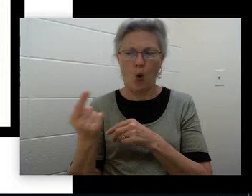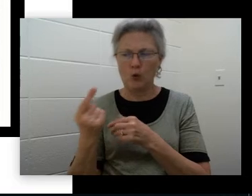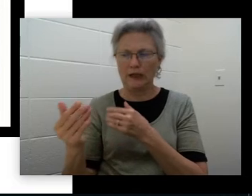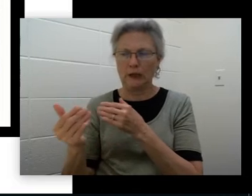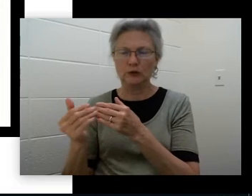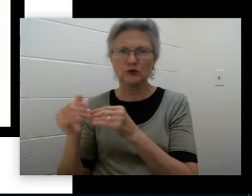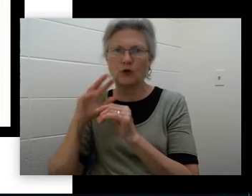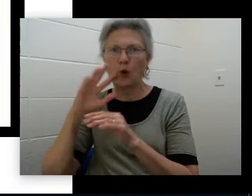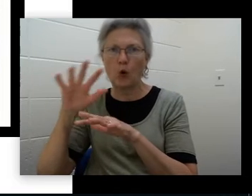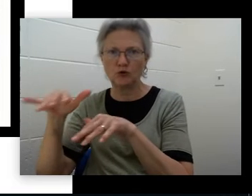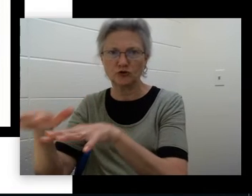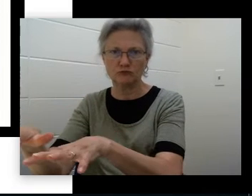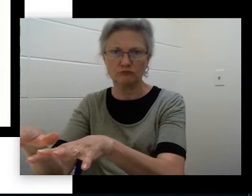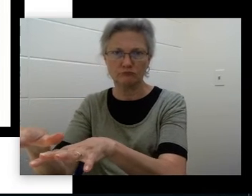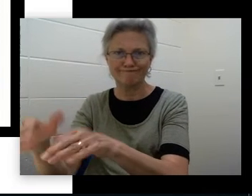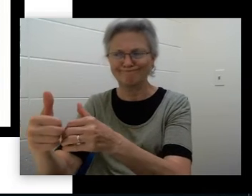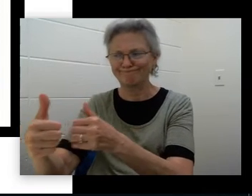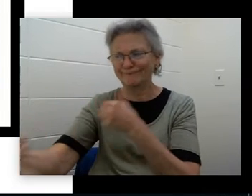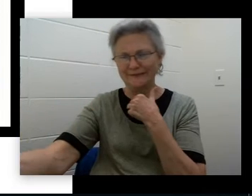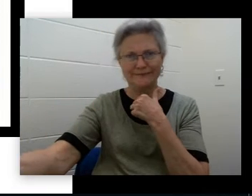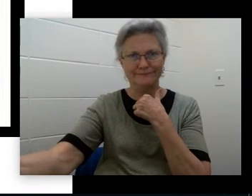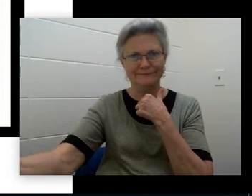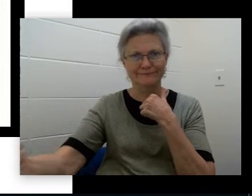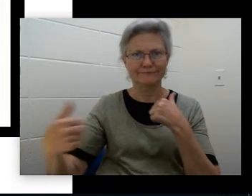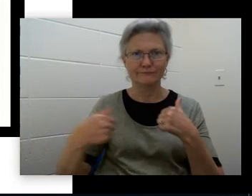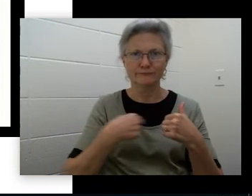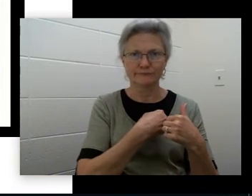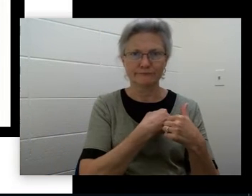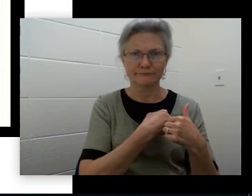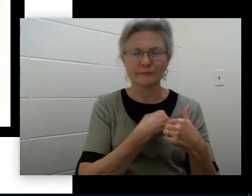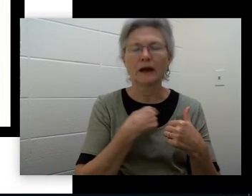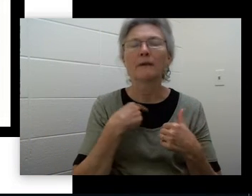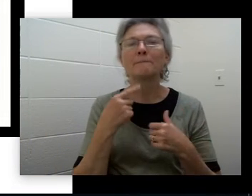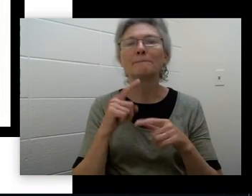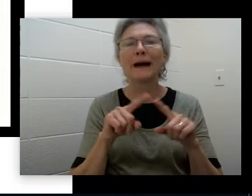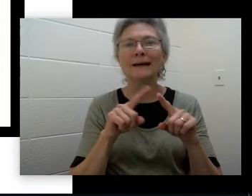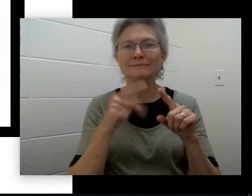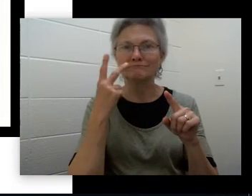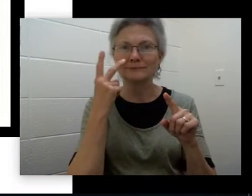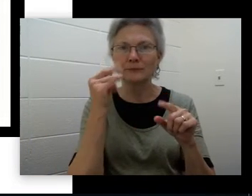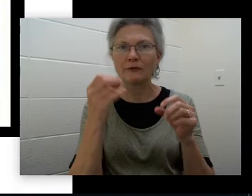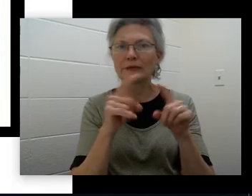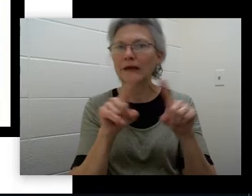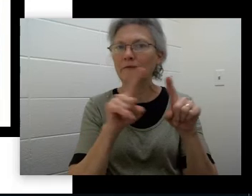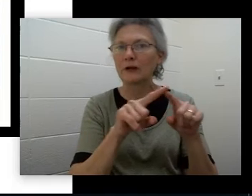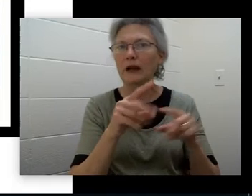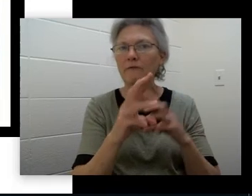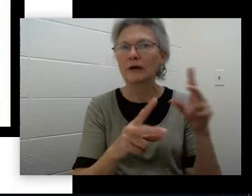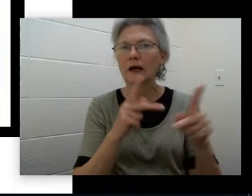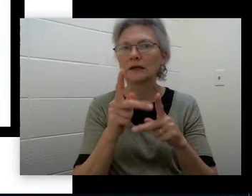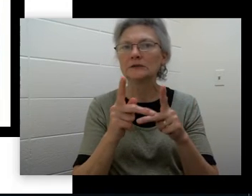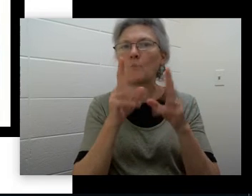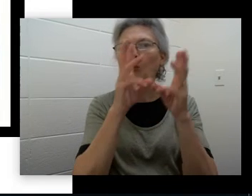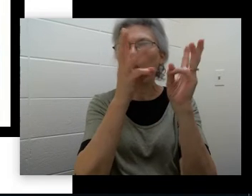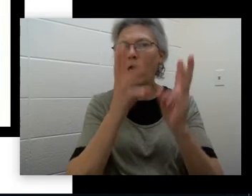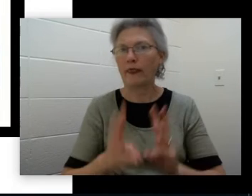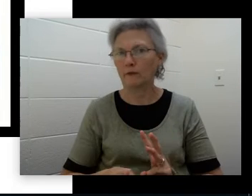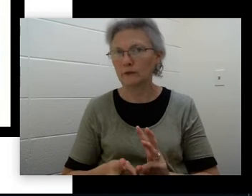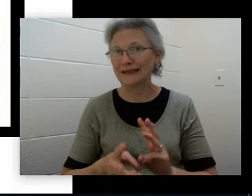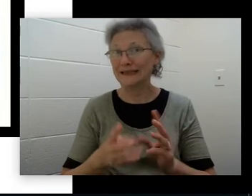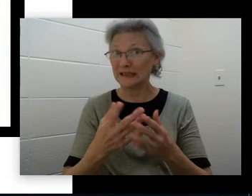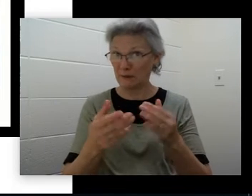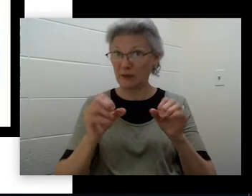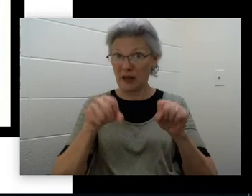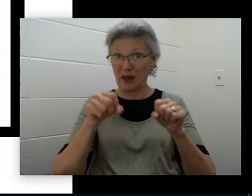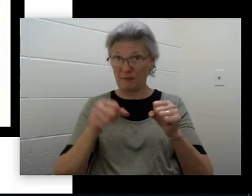in the Midwest because we live pretty far from the ocean. But as you can see, we have a lot of different kinds of weather here. And some of it can be